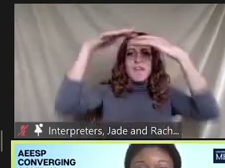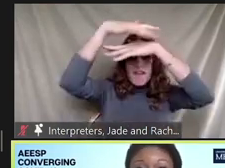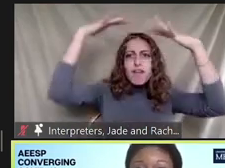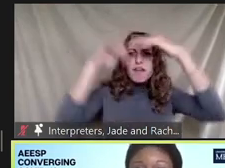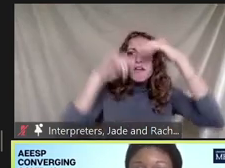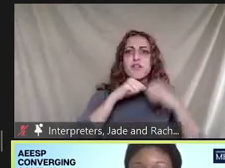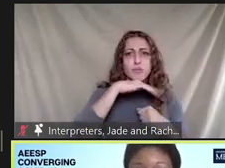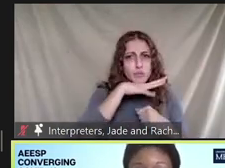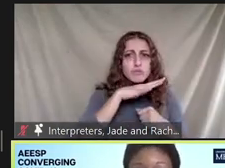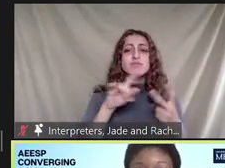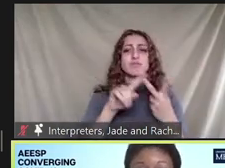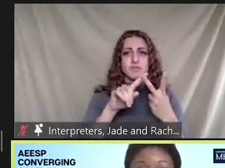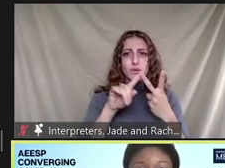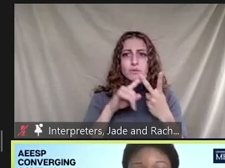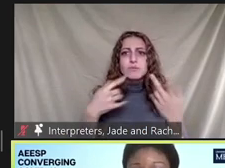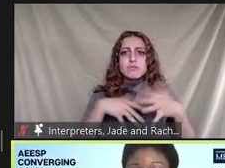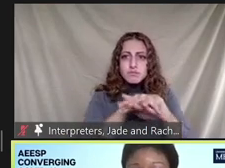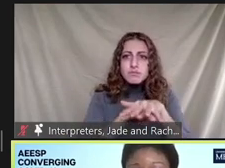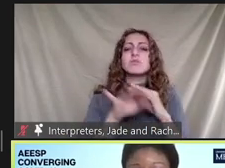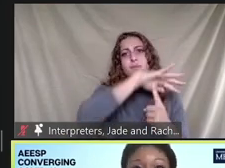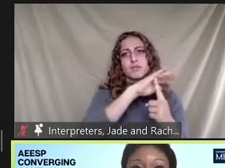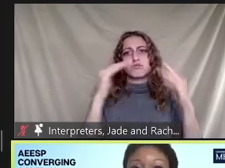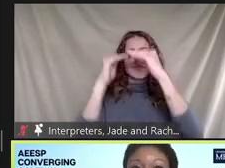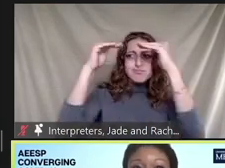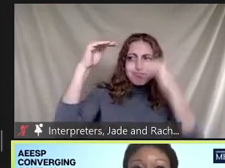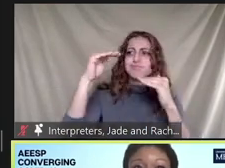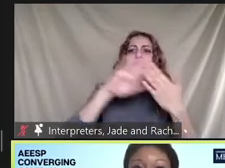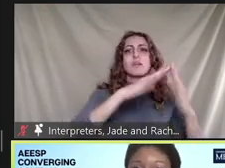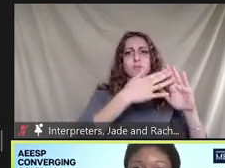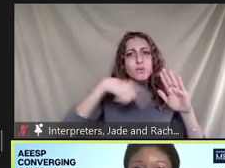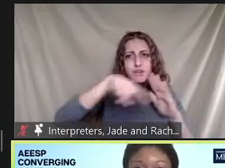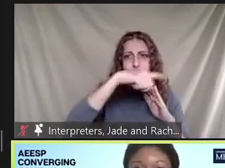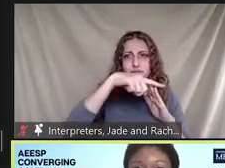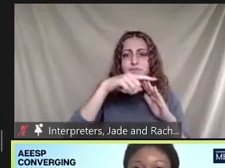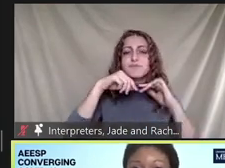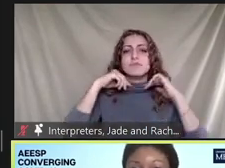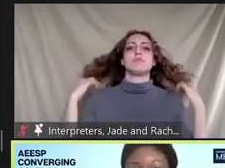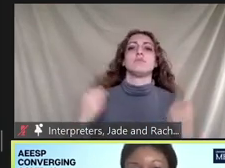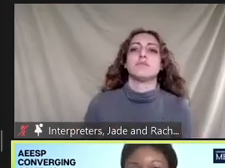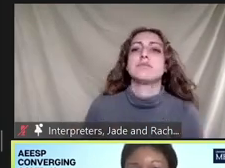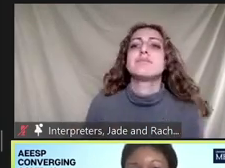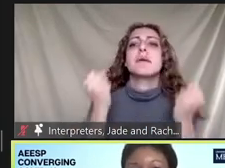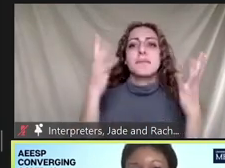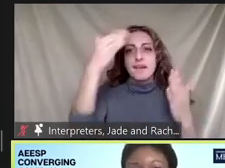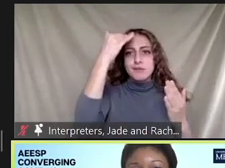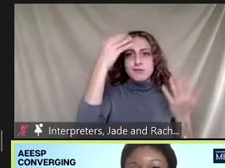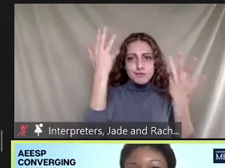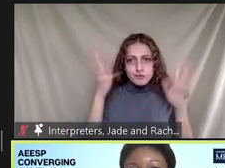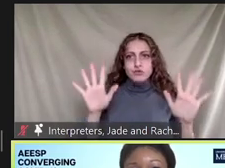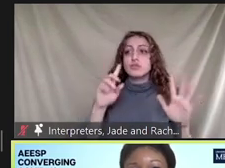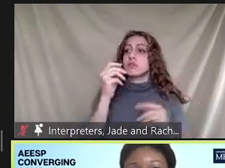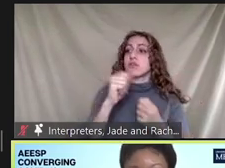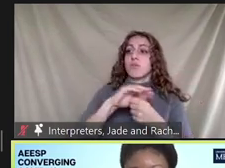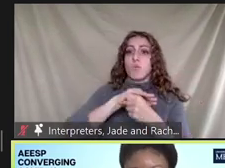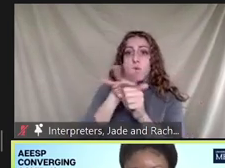disproportionately impacting environmental justice communities so it's well known by now that the covet 19 shutdown led